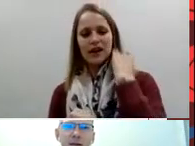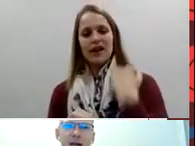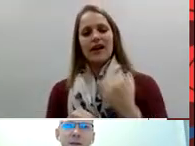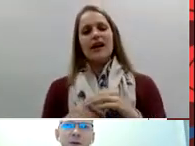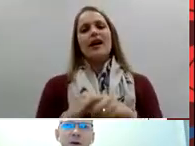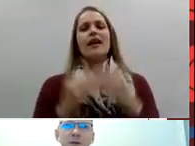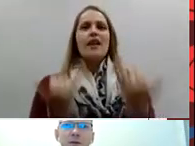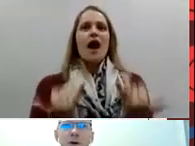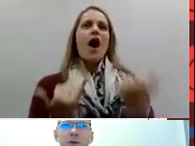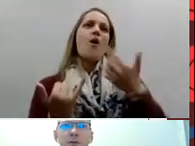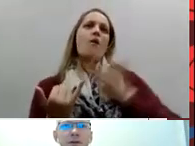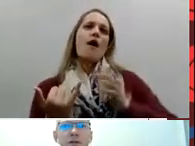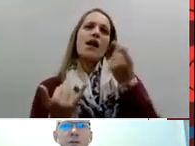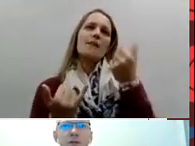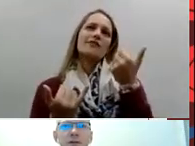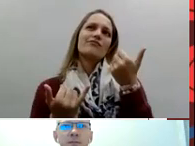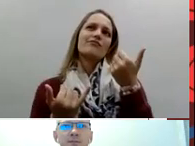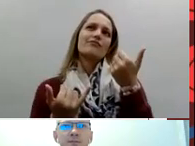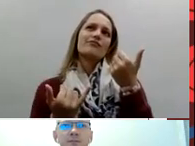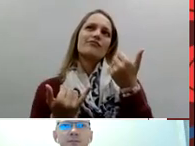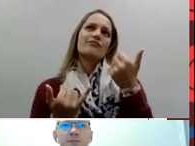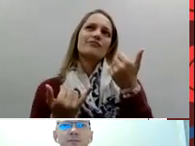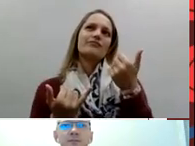and be proud of her own achievements